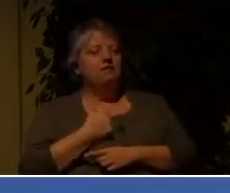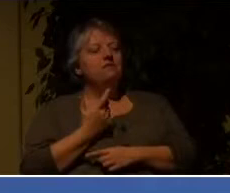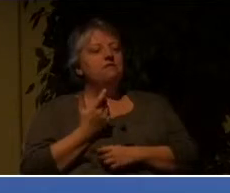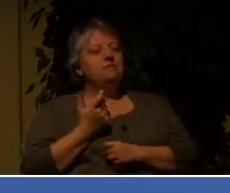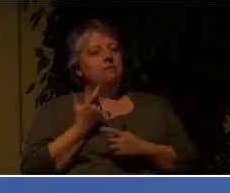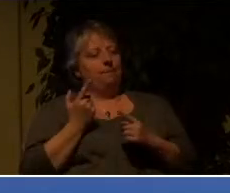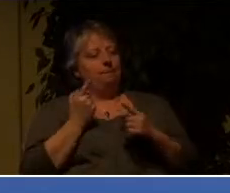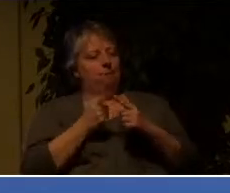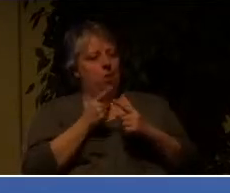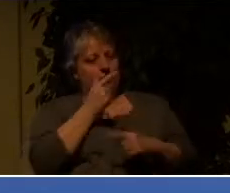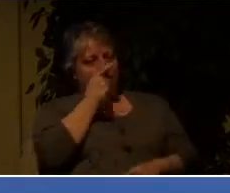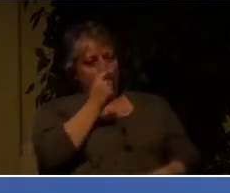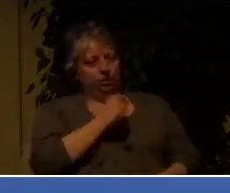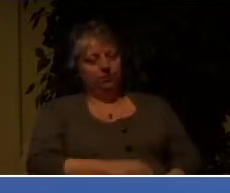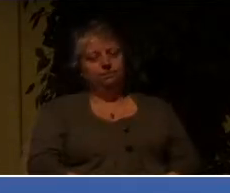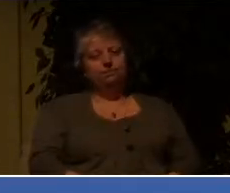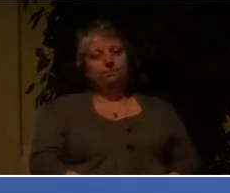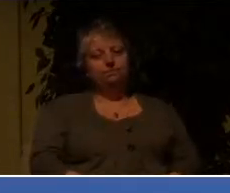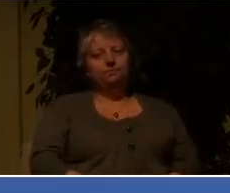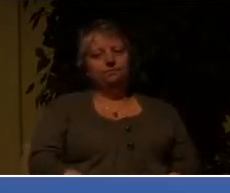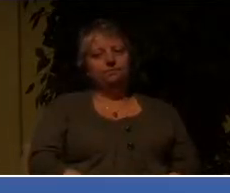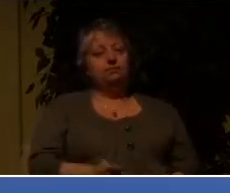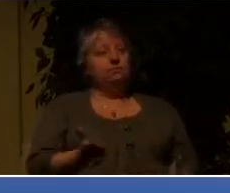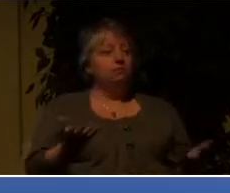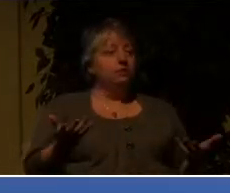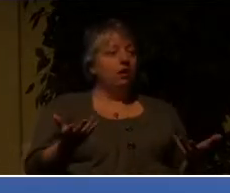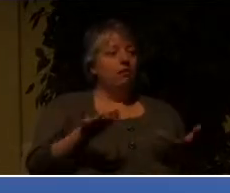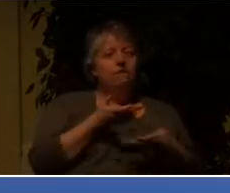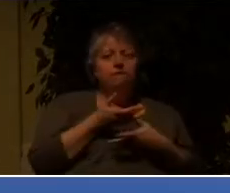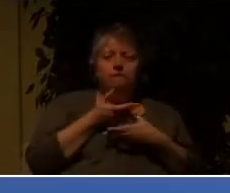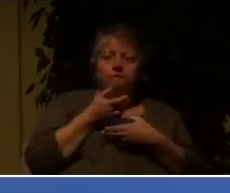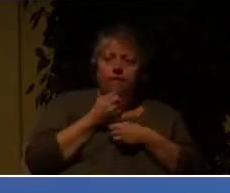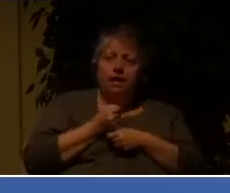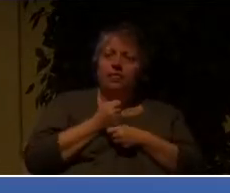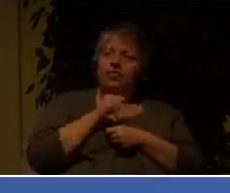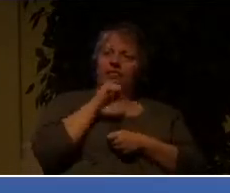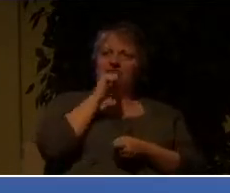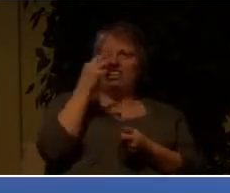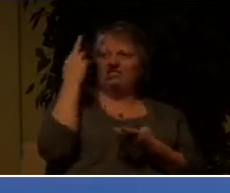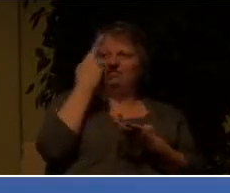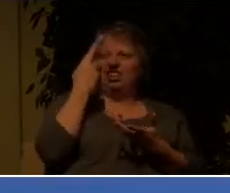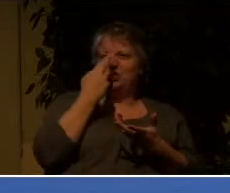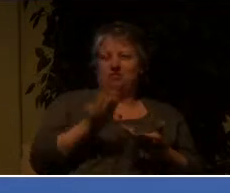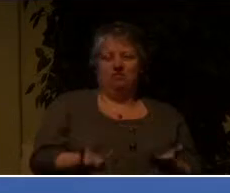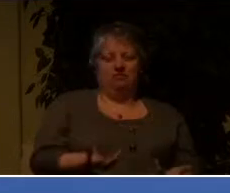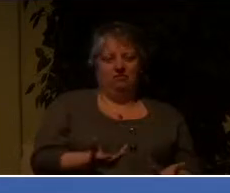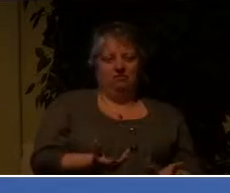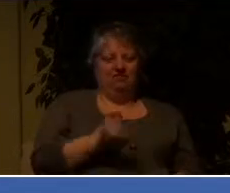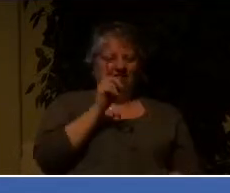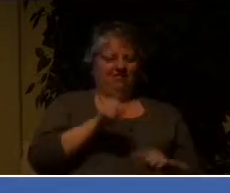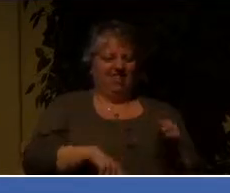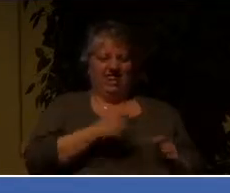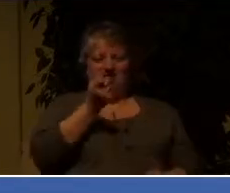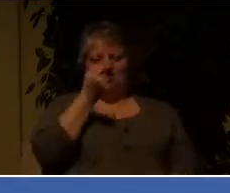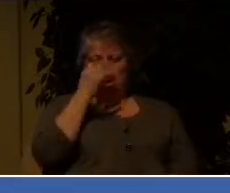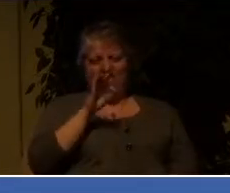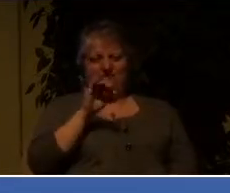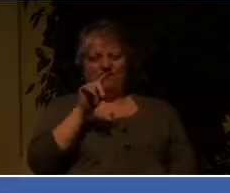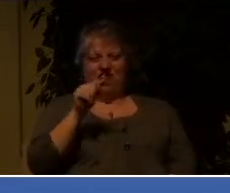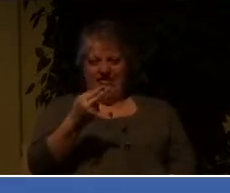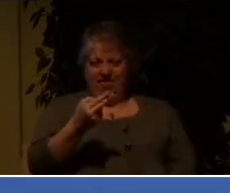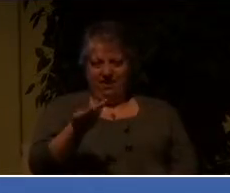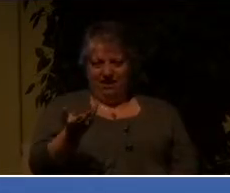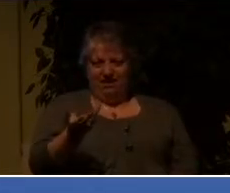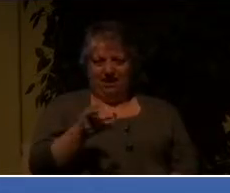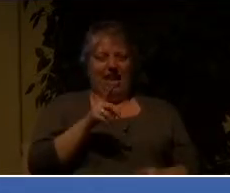People often say, well, faith is not reasonable. You can't understand it. You can't think